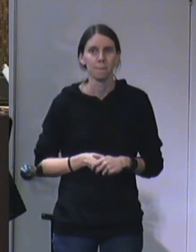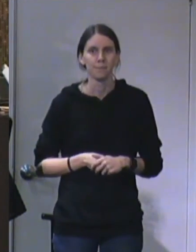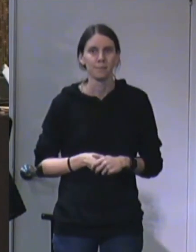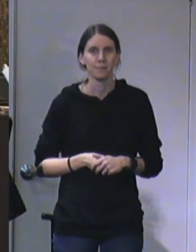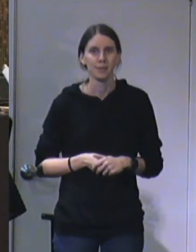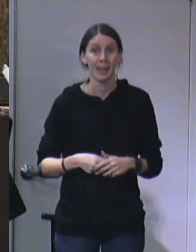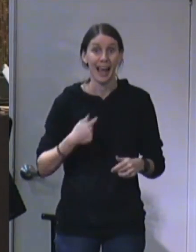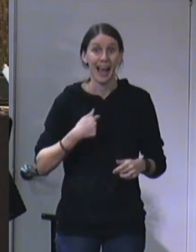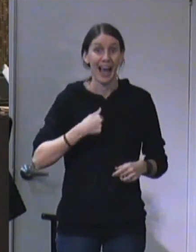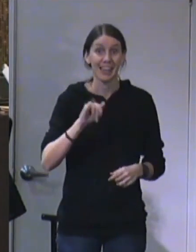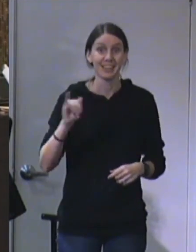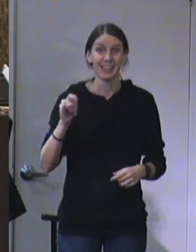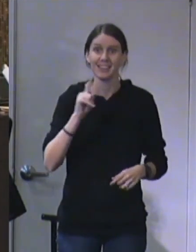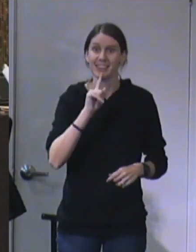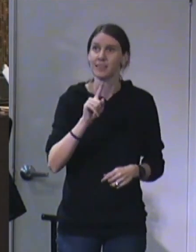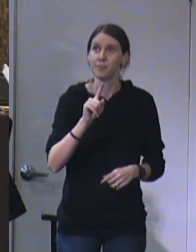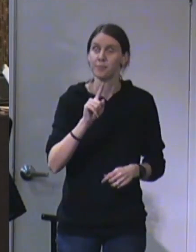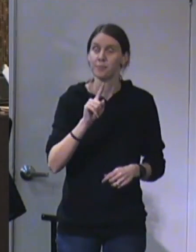Then said I,